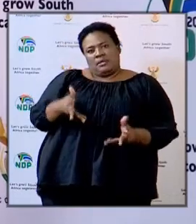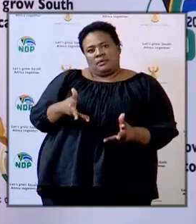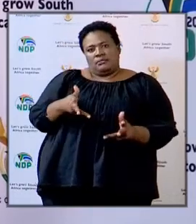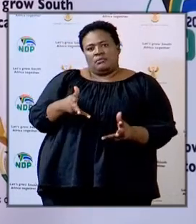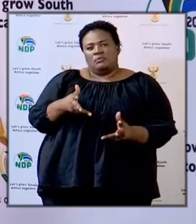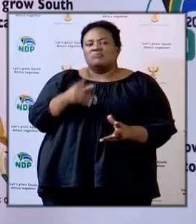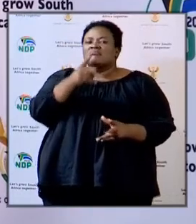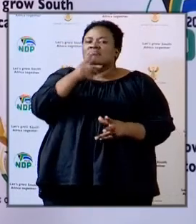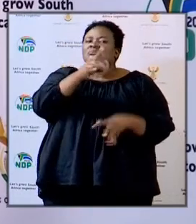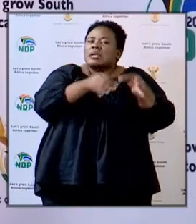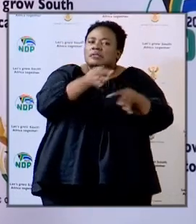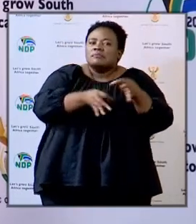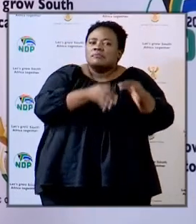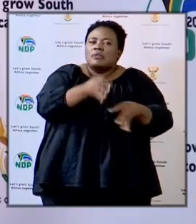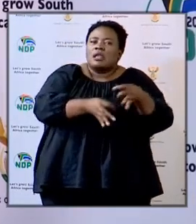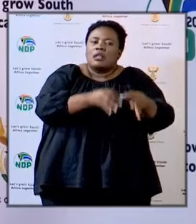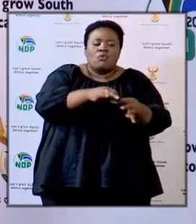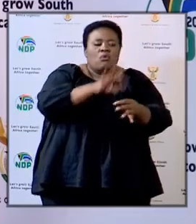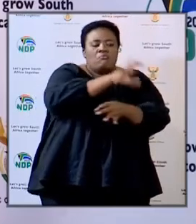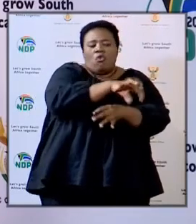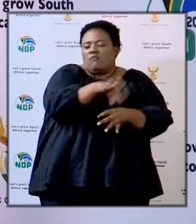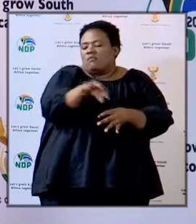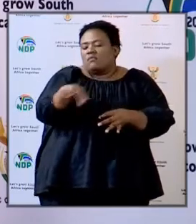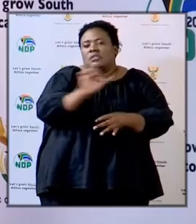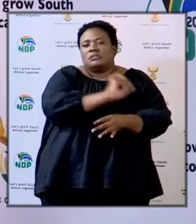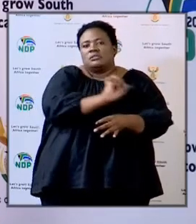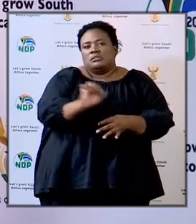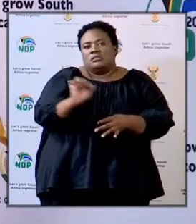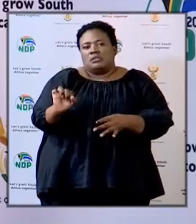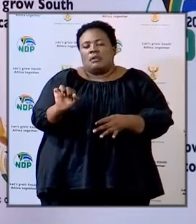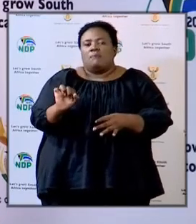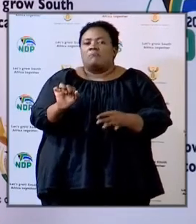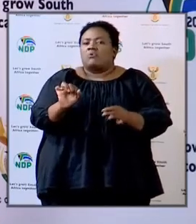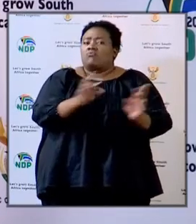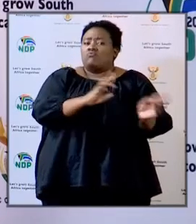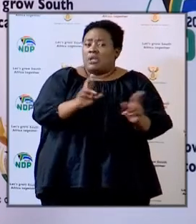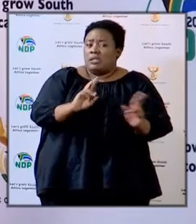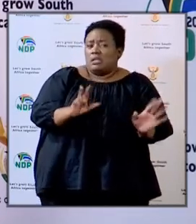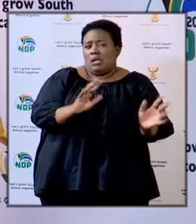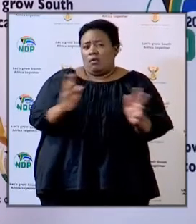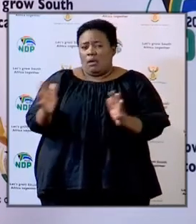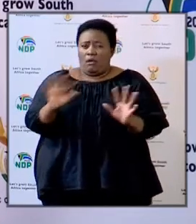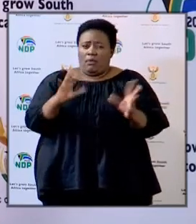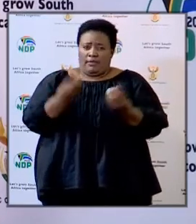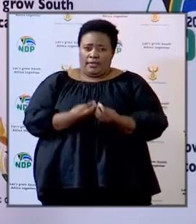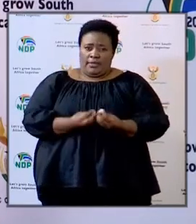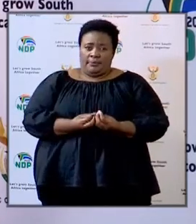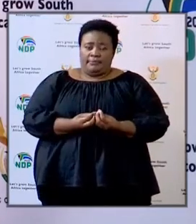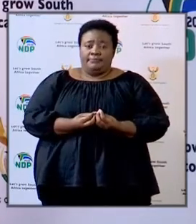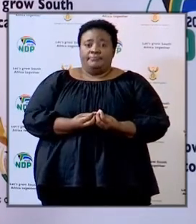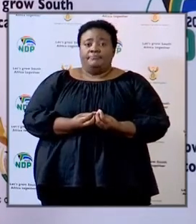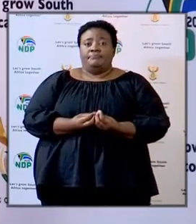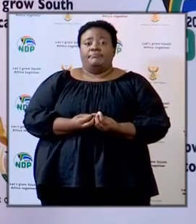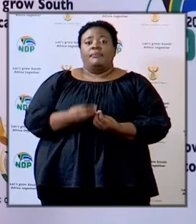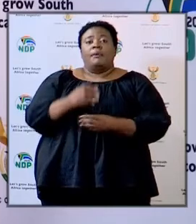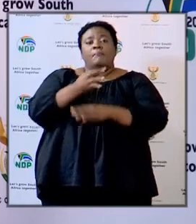to tell us about the state of readiness for the reopening of schools in their different provinces. Mr. Mosai, I'm going to